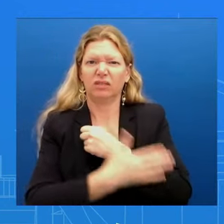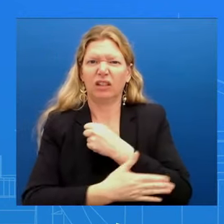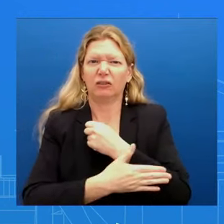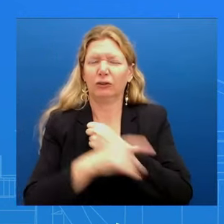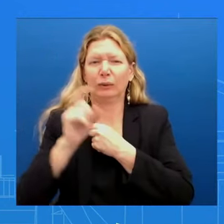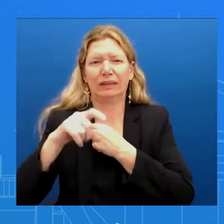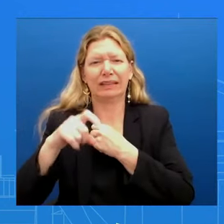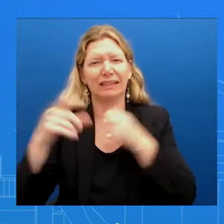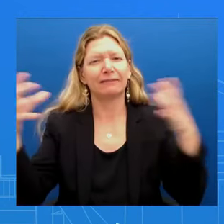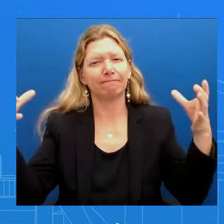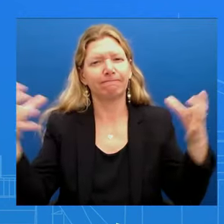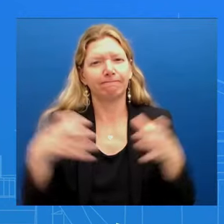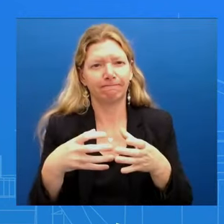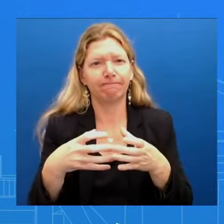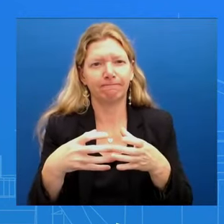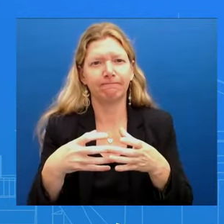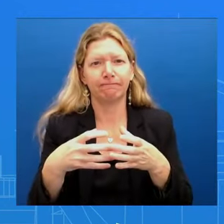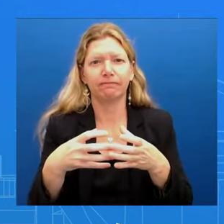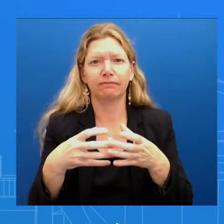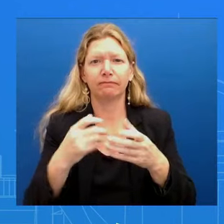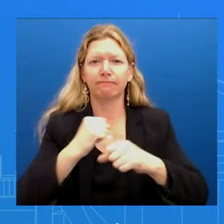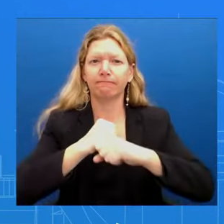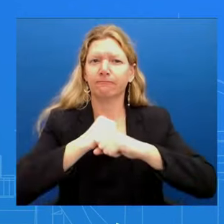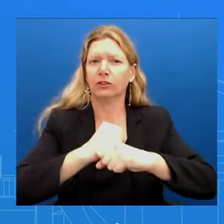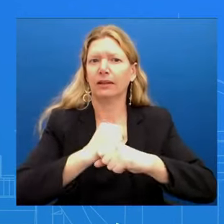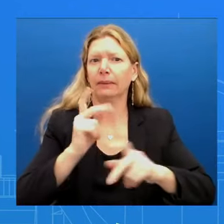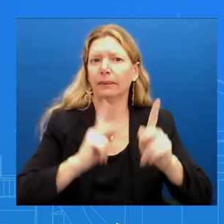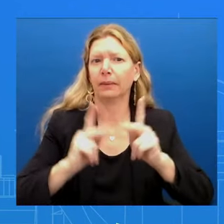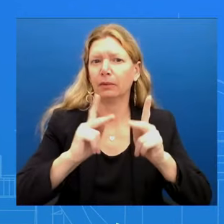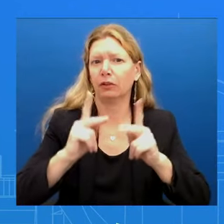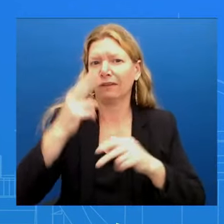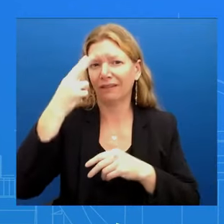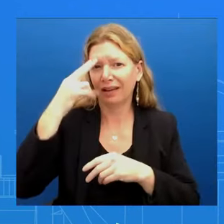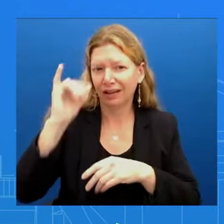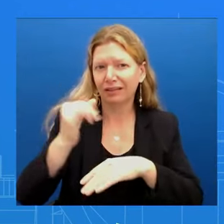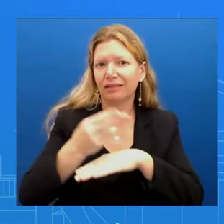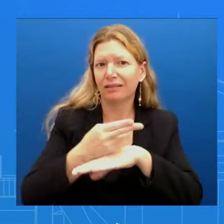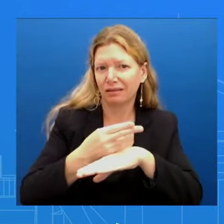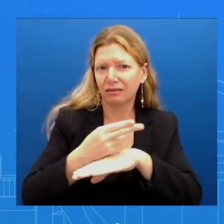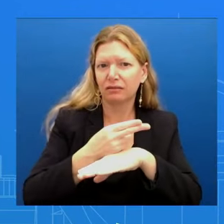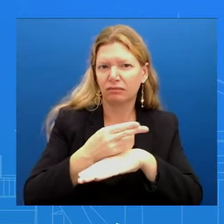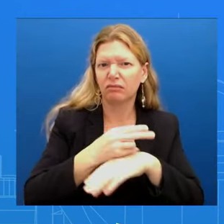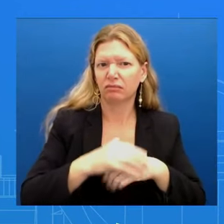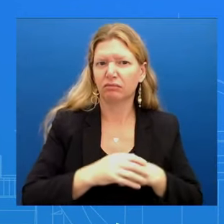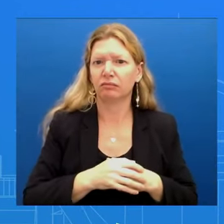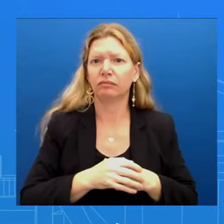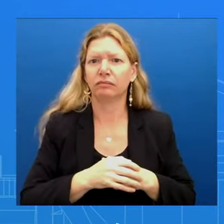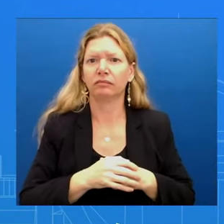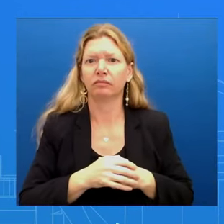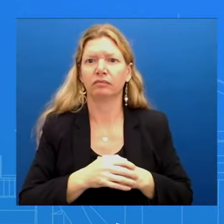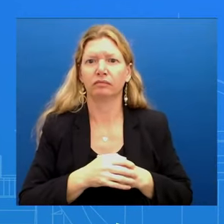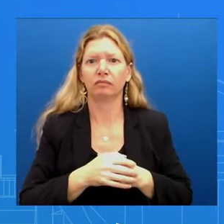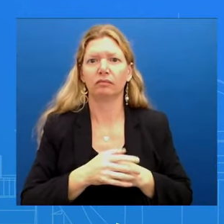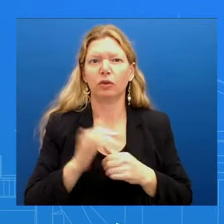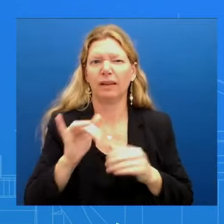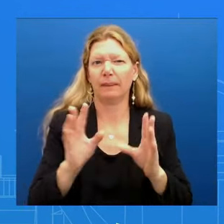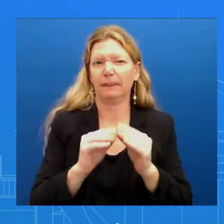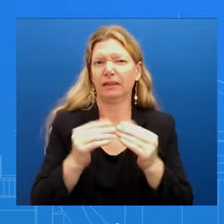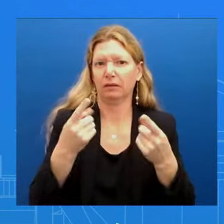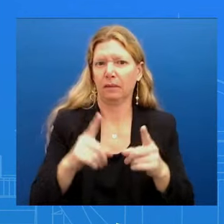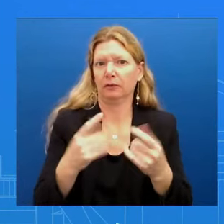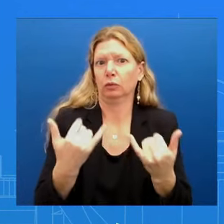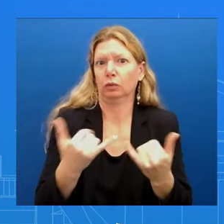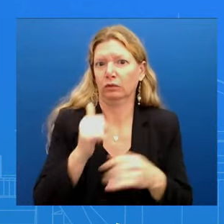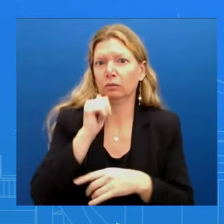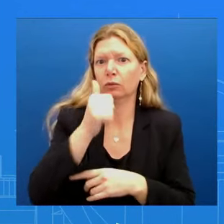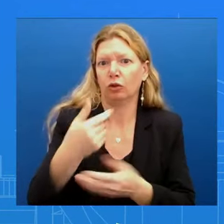discussions going on started today. We'll go on again tomorrow over at Fort McNair here in town So we're we're glad